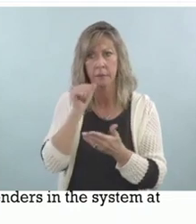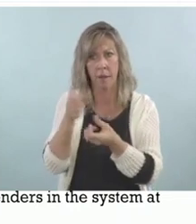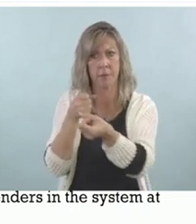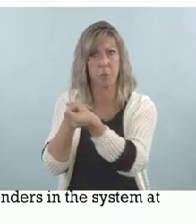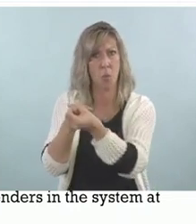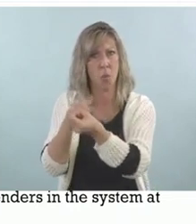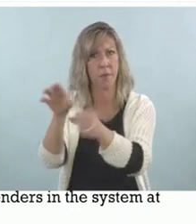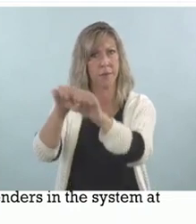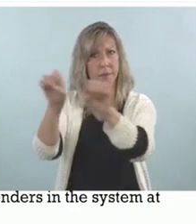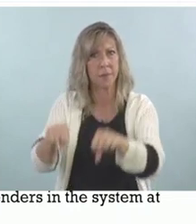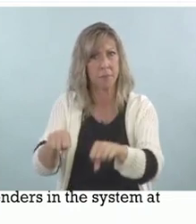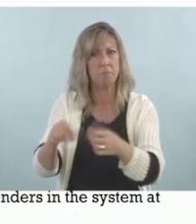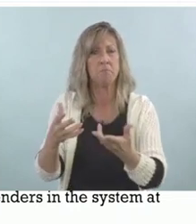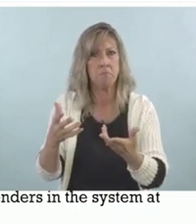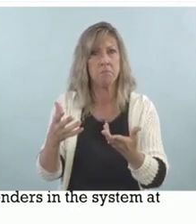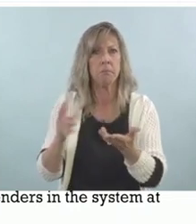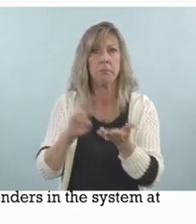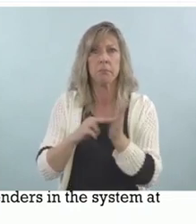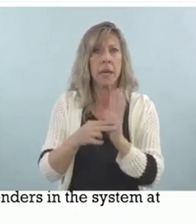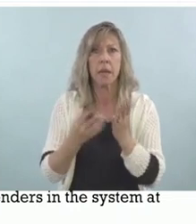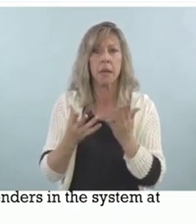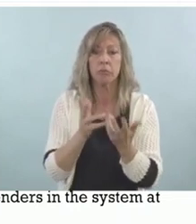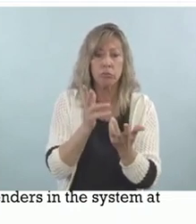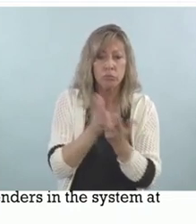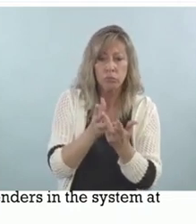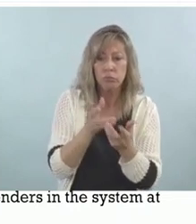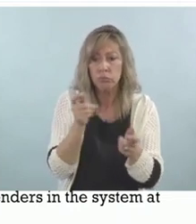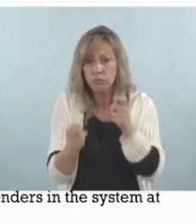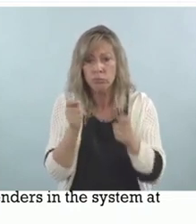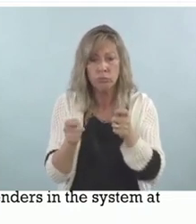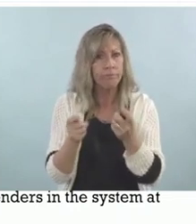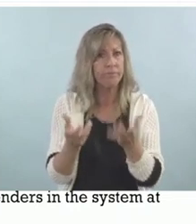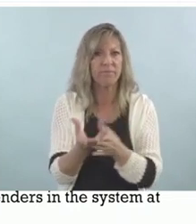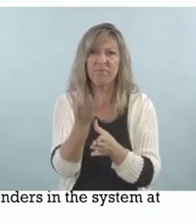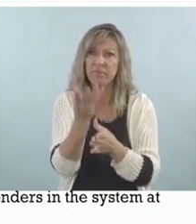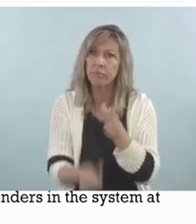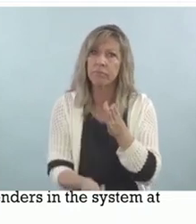are lacking or non-existent.